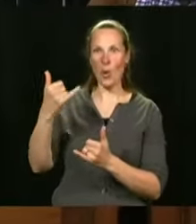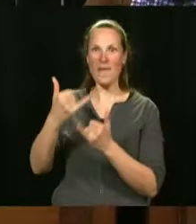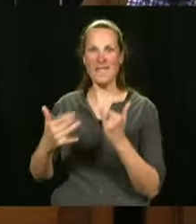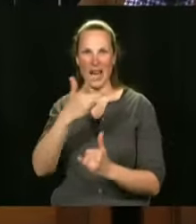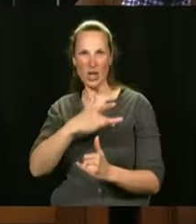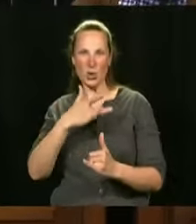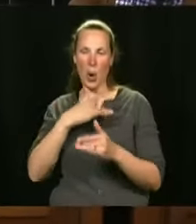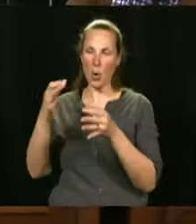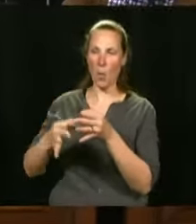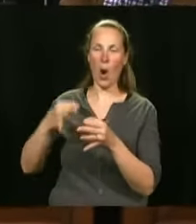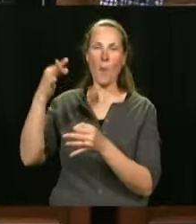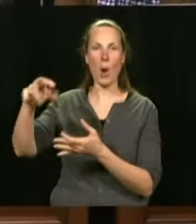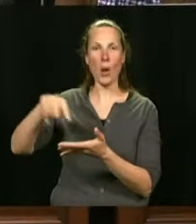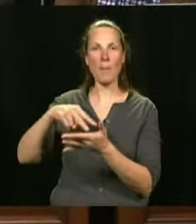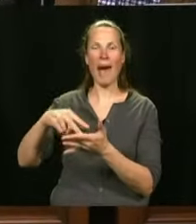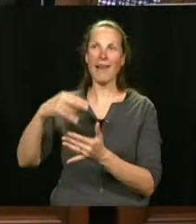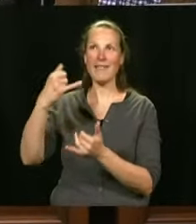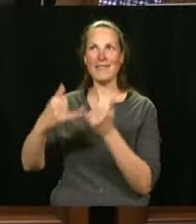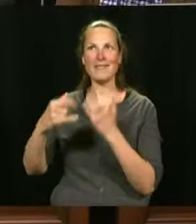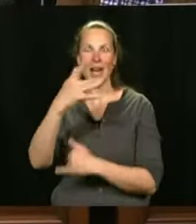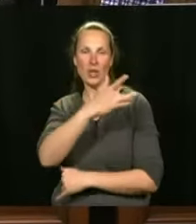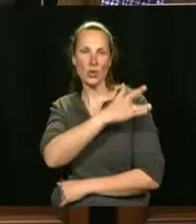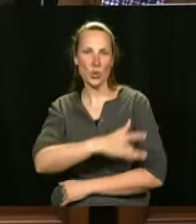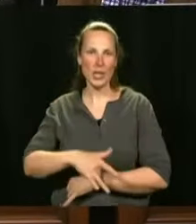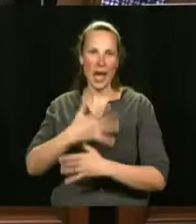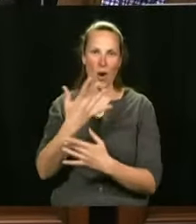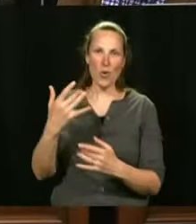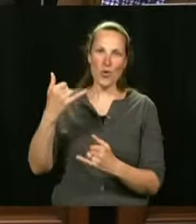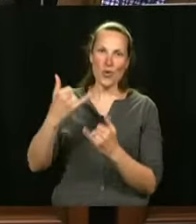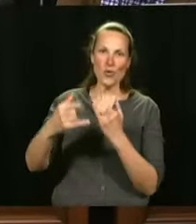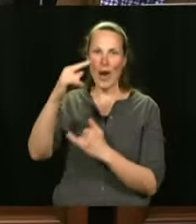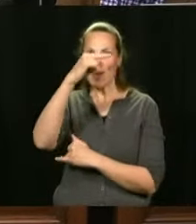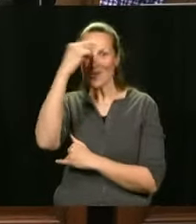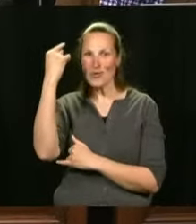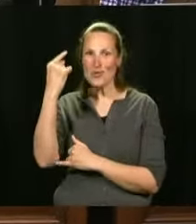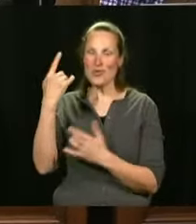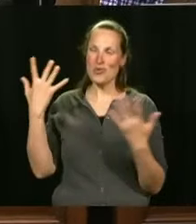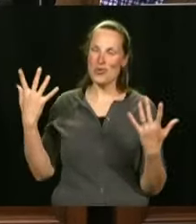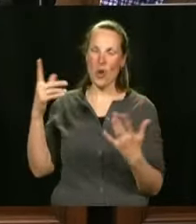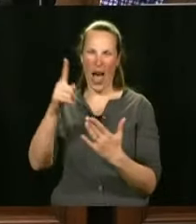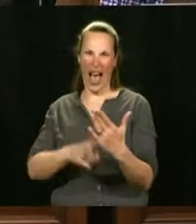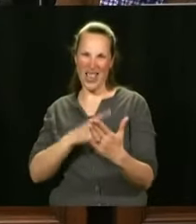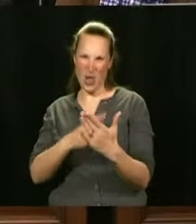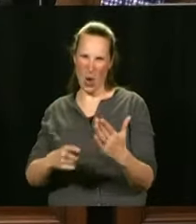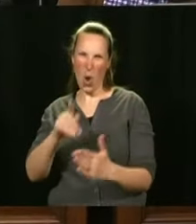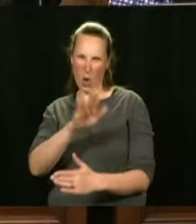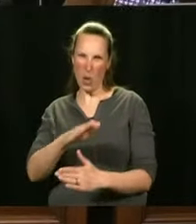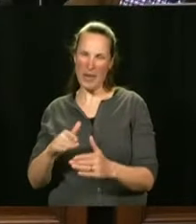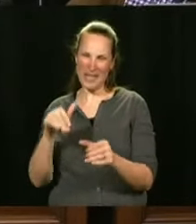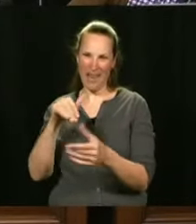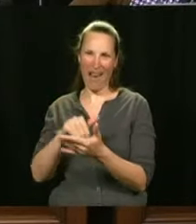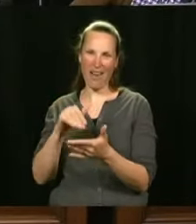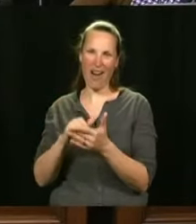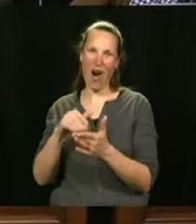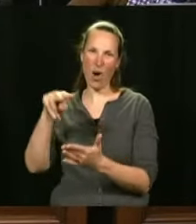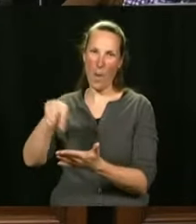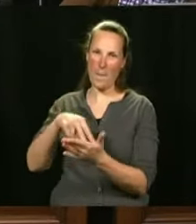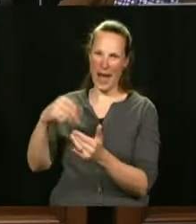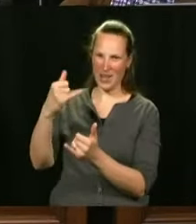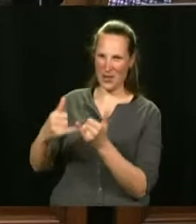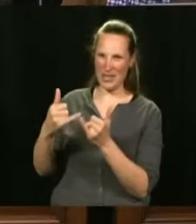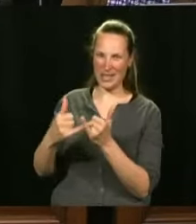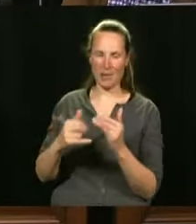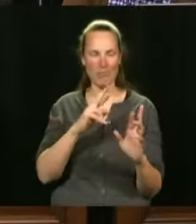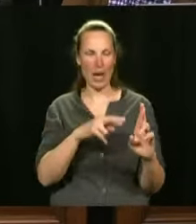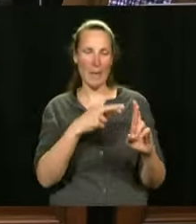If they don't have it in June, it could be in July or in August. But are we still excluding proms if they are vaccinated? It's a little